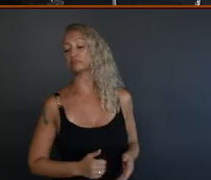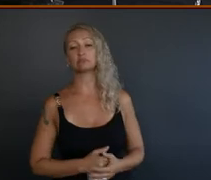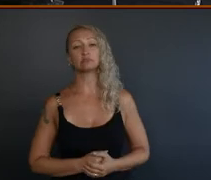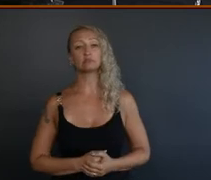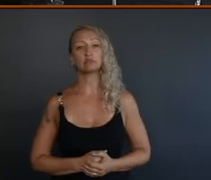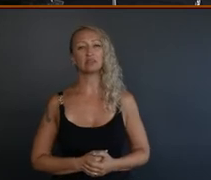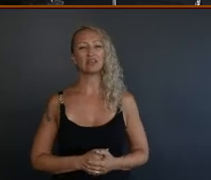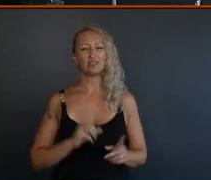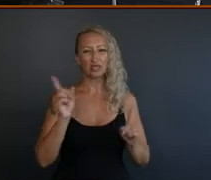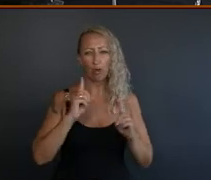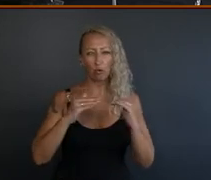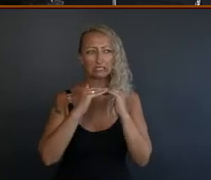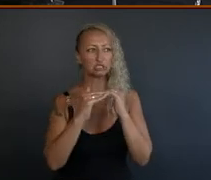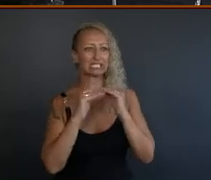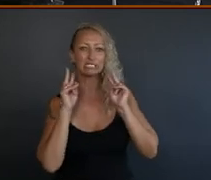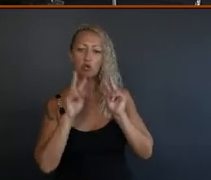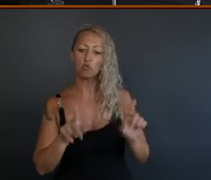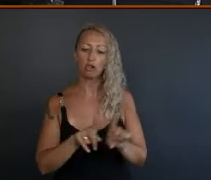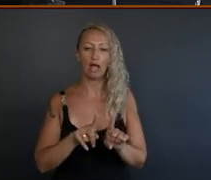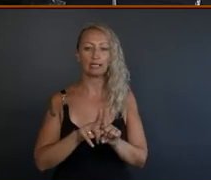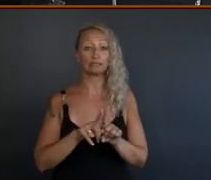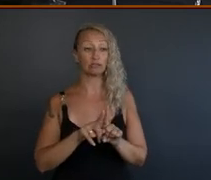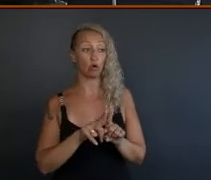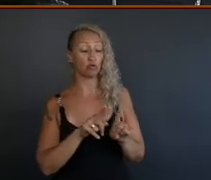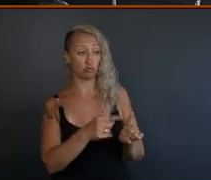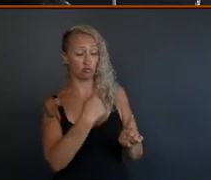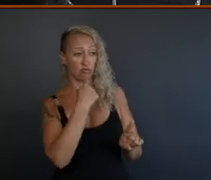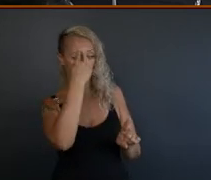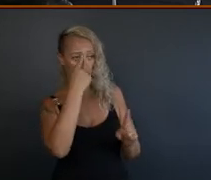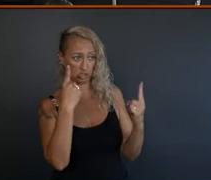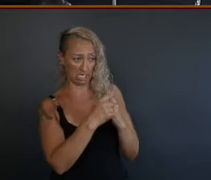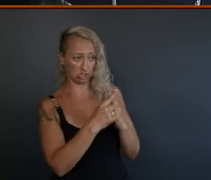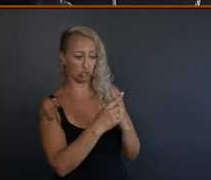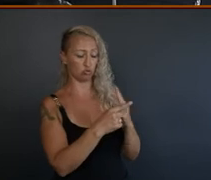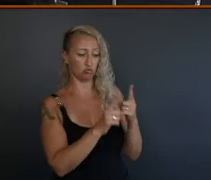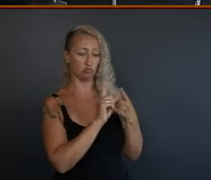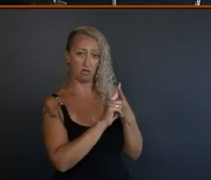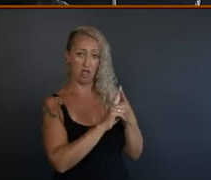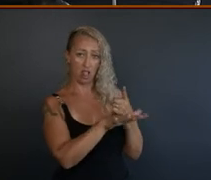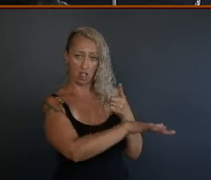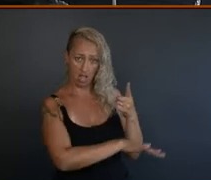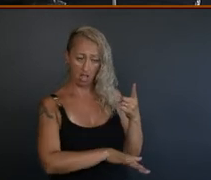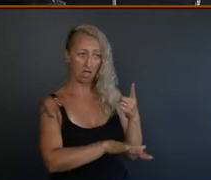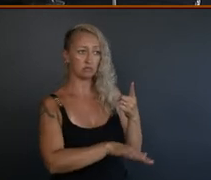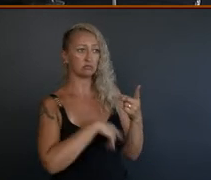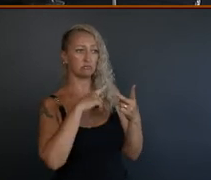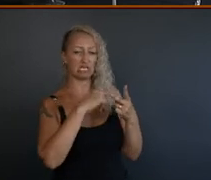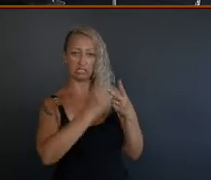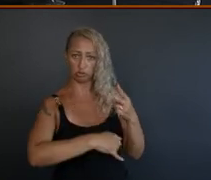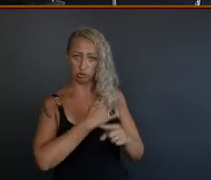like? It looks like changes to law around land and also around, as I said, those other institutions.